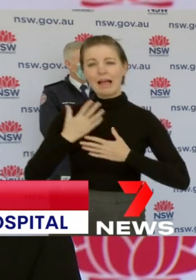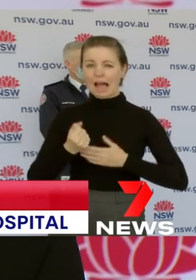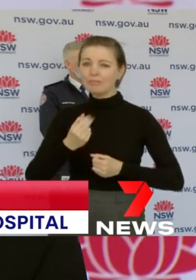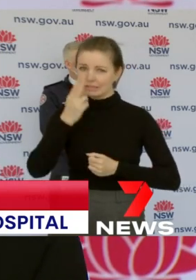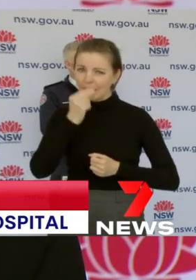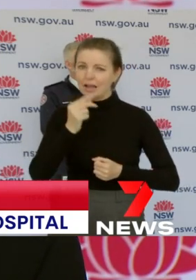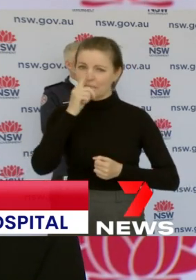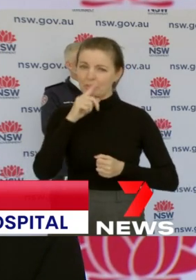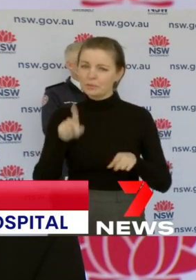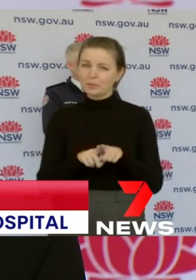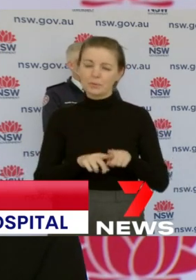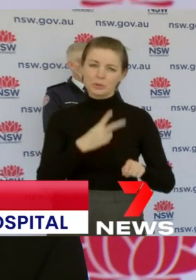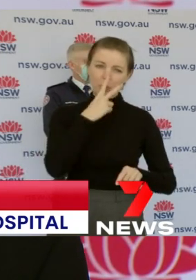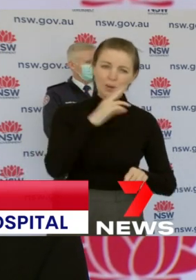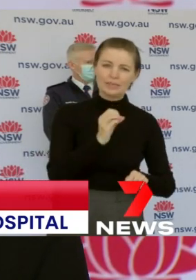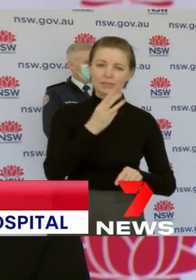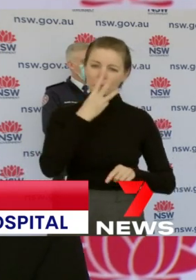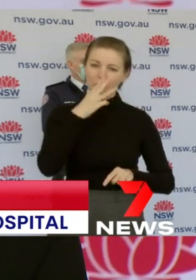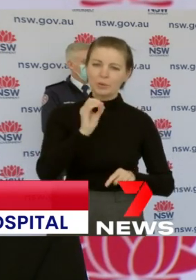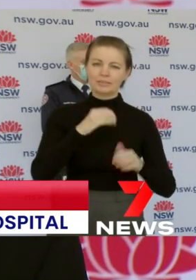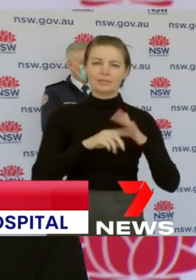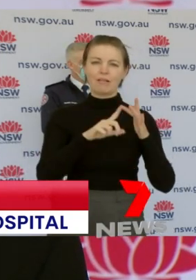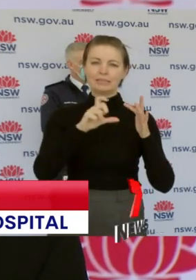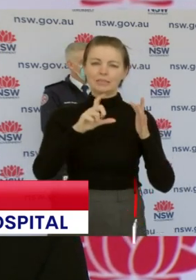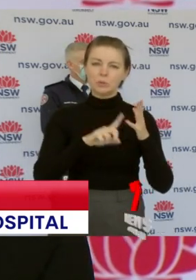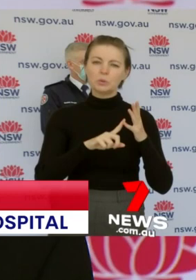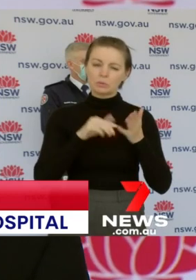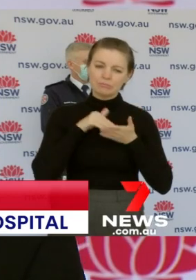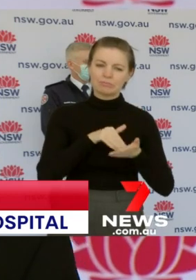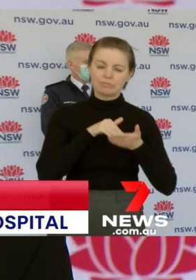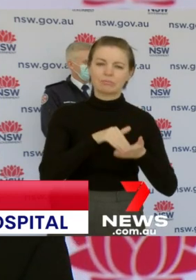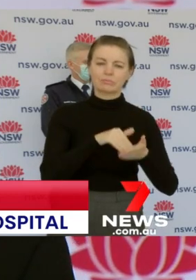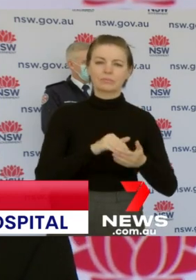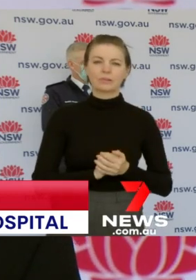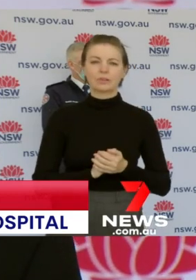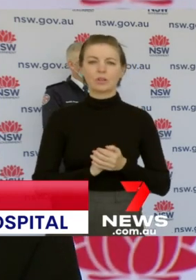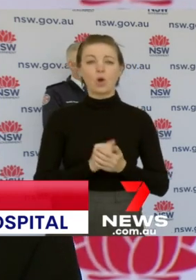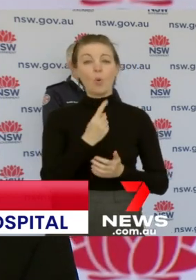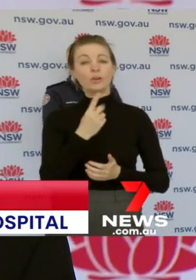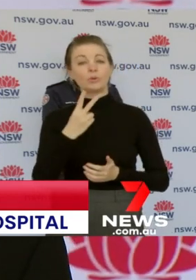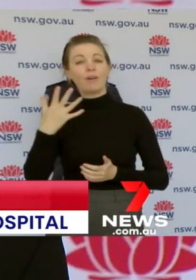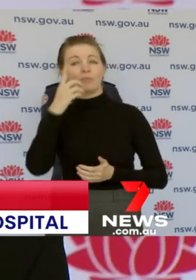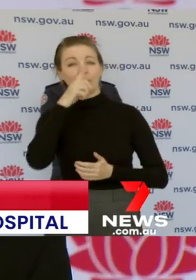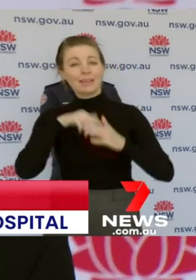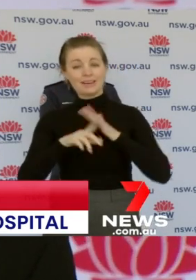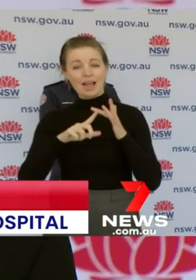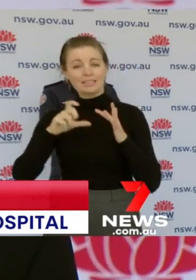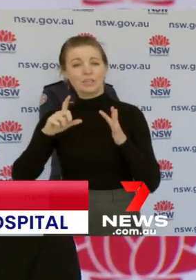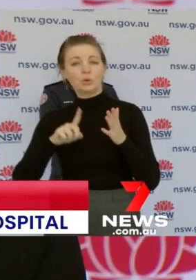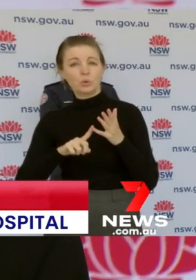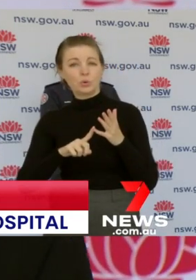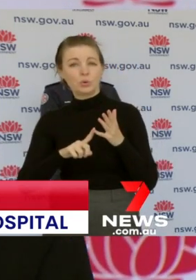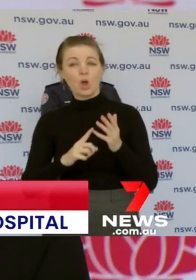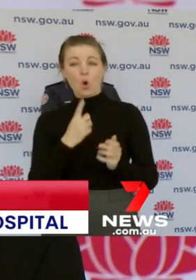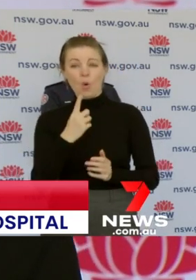who are requiring intensive care therapy and of the 125 in intensive care, 110 are not